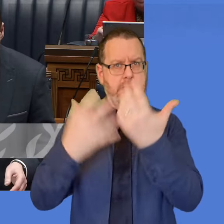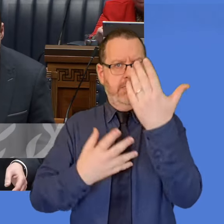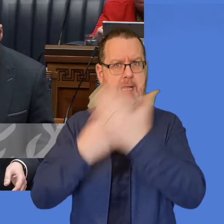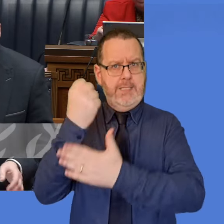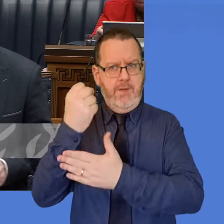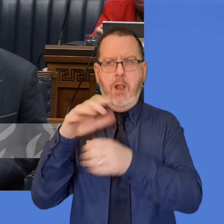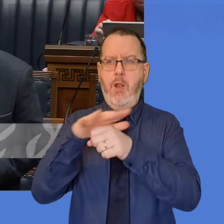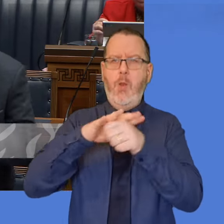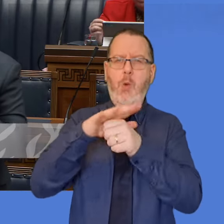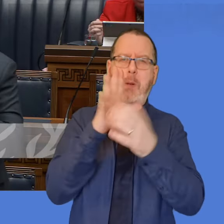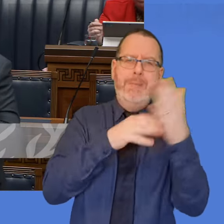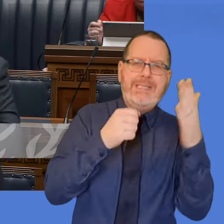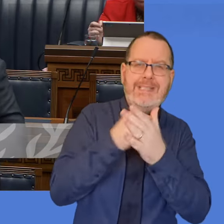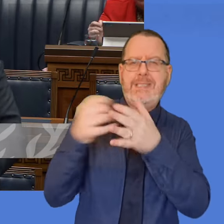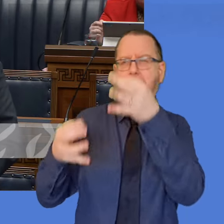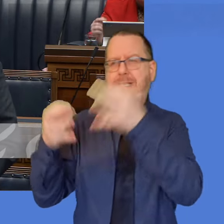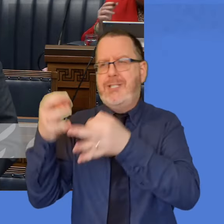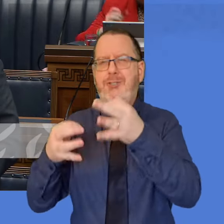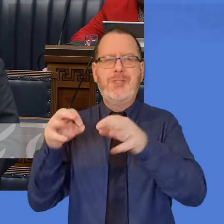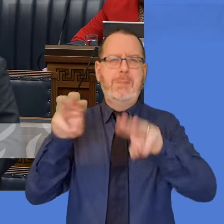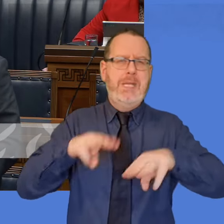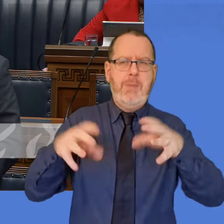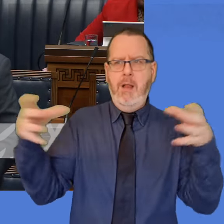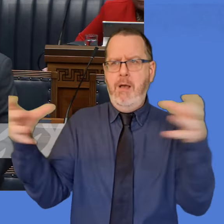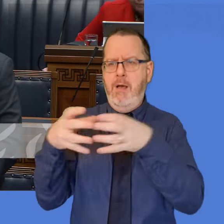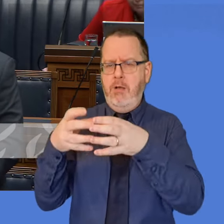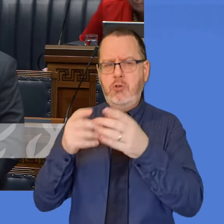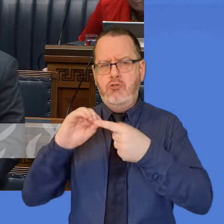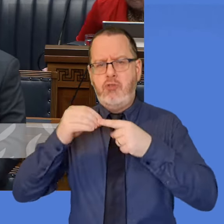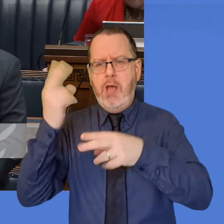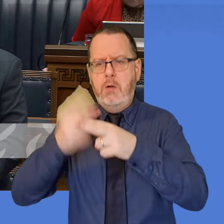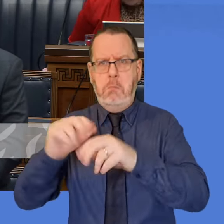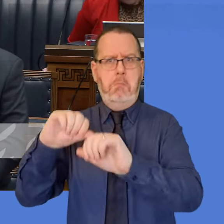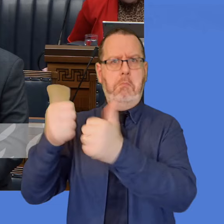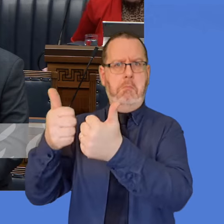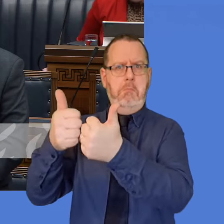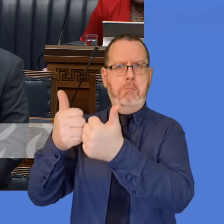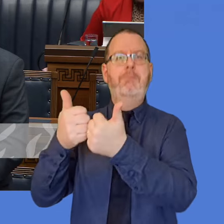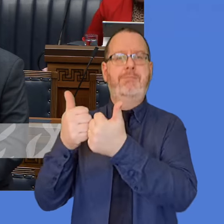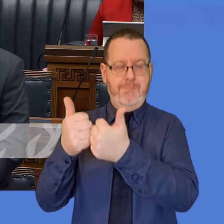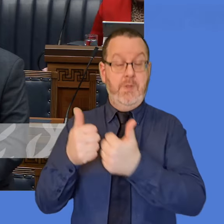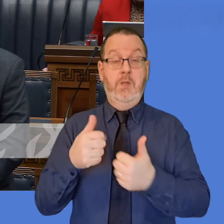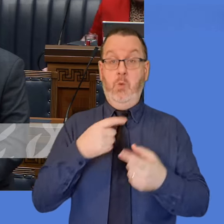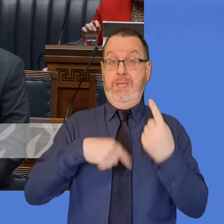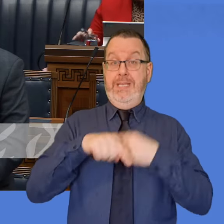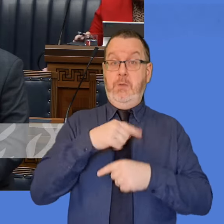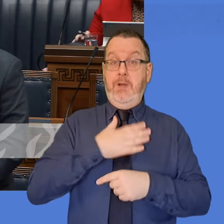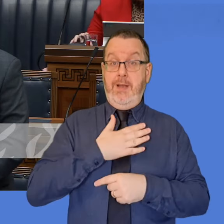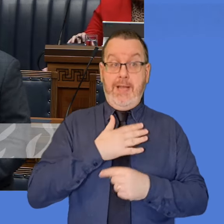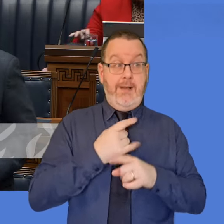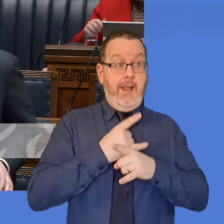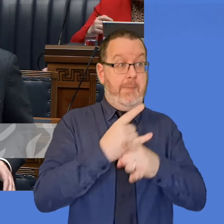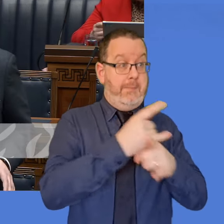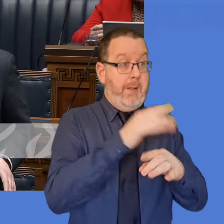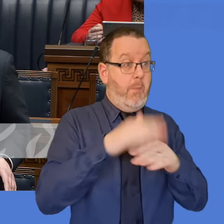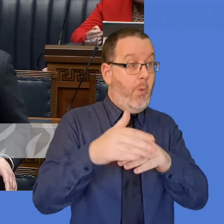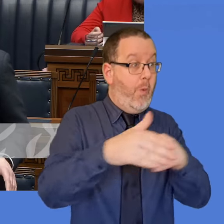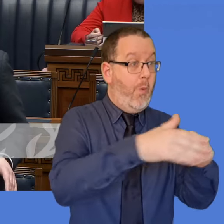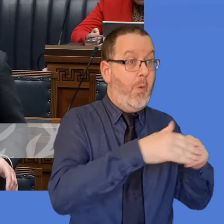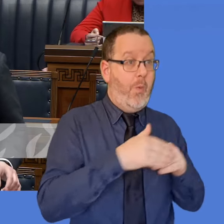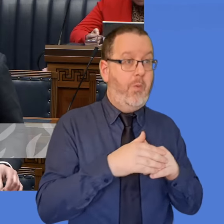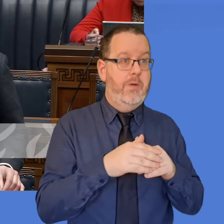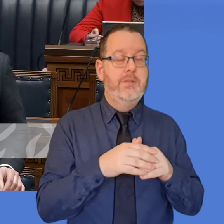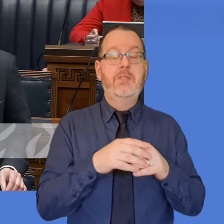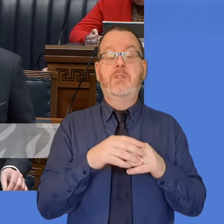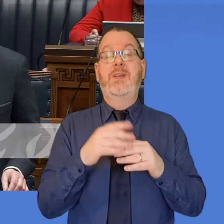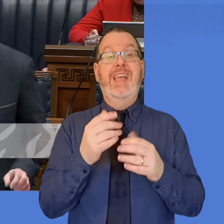The Department would very much like to be in a position to provide further financial support moving forward. Any further resource support will be subject